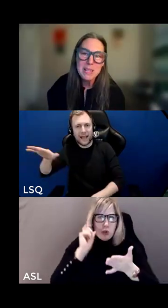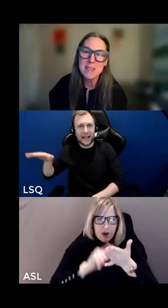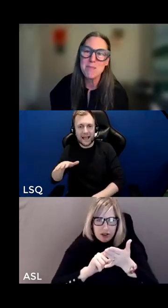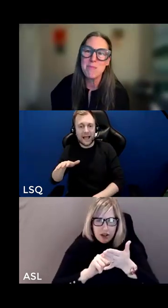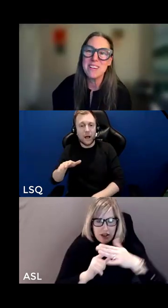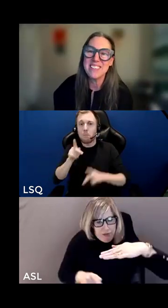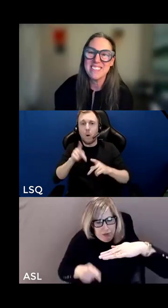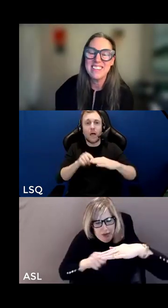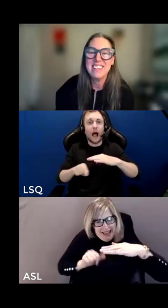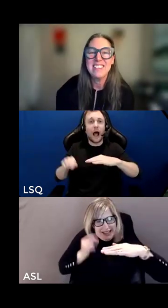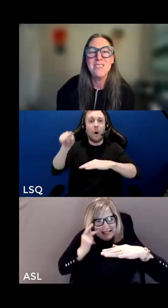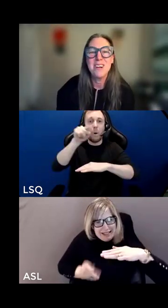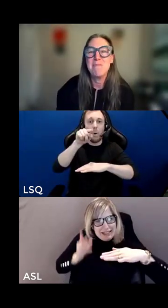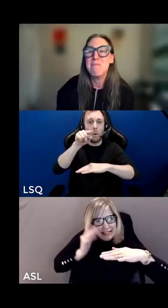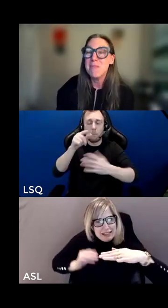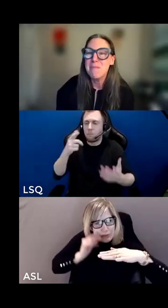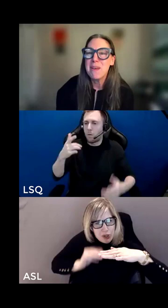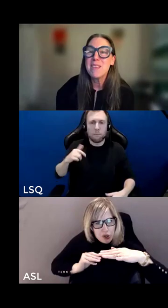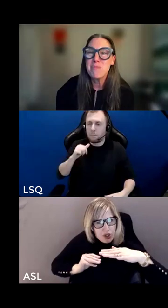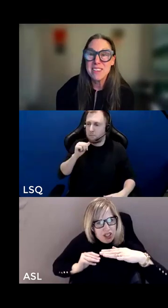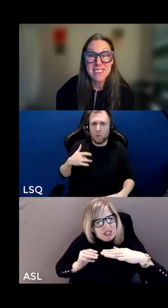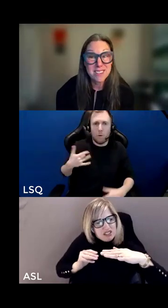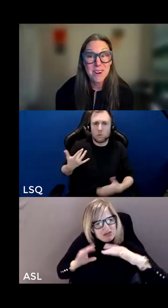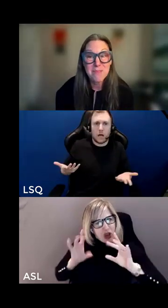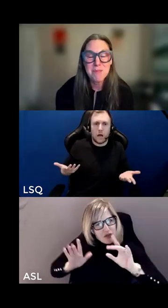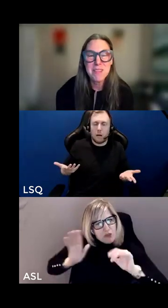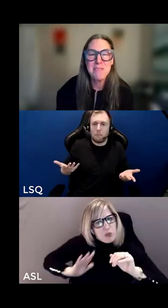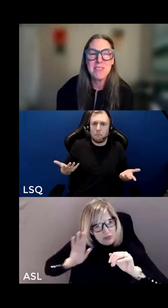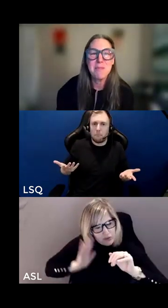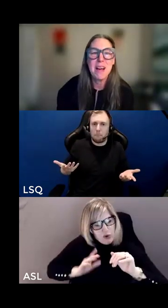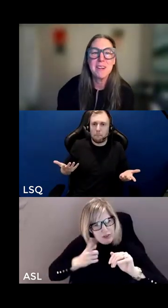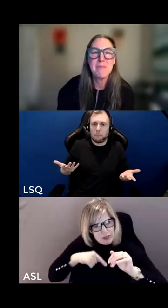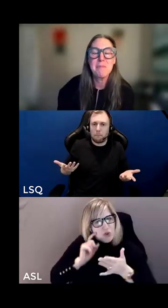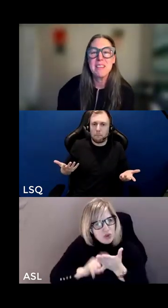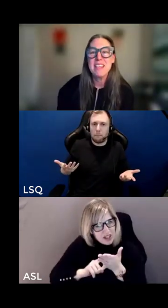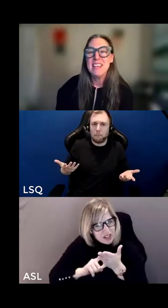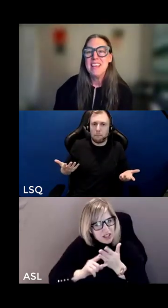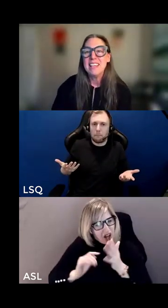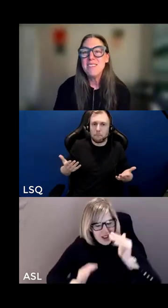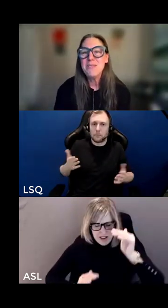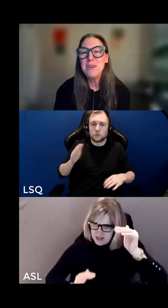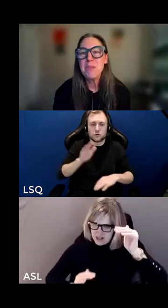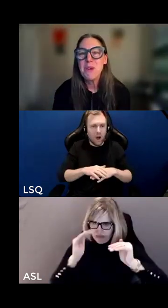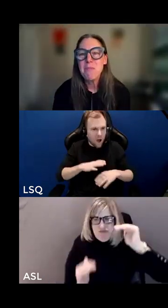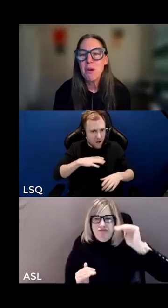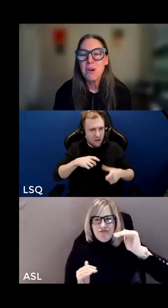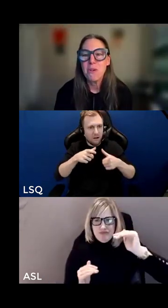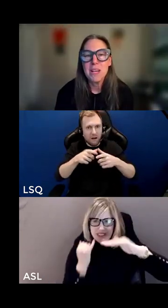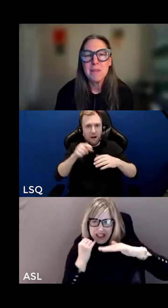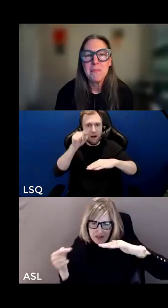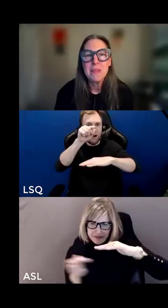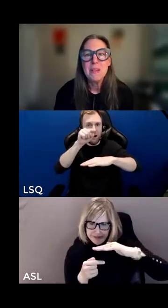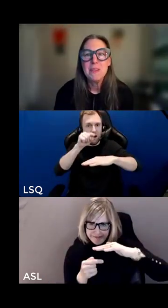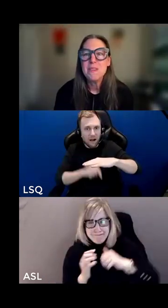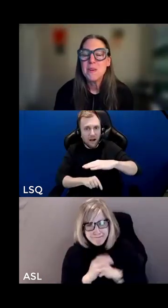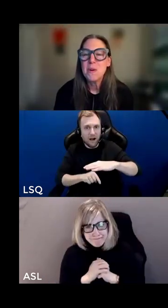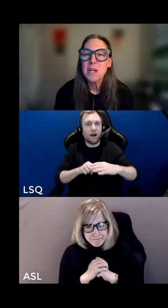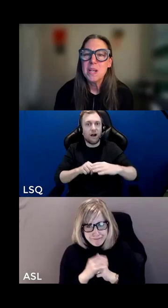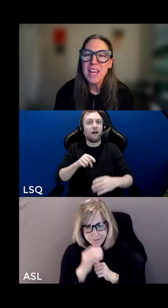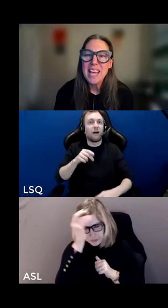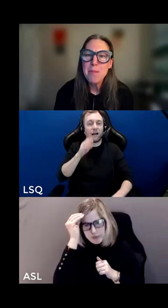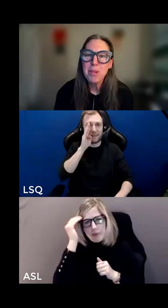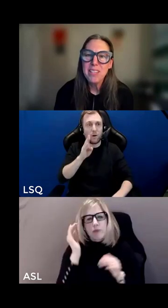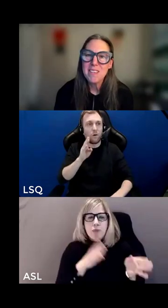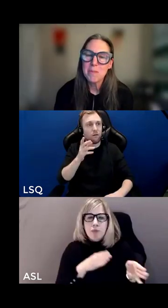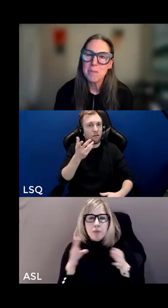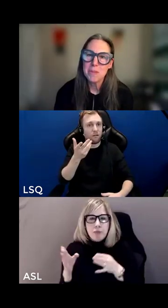the embodied experience who are the best position to offer me that and let's do it with one more coin this is the